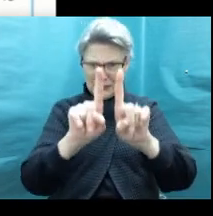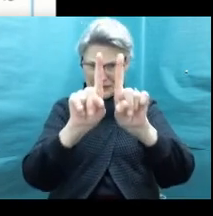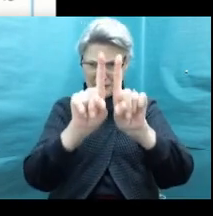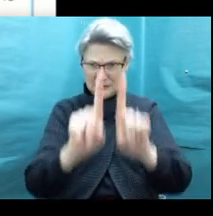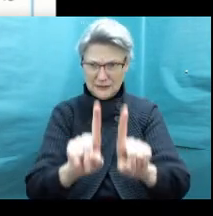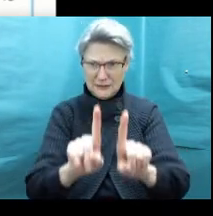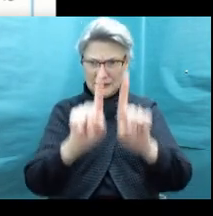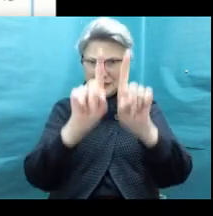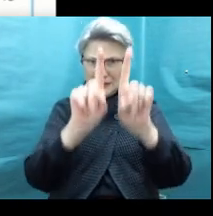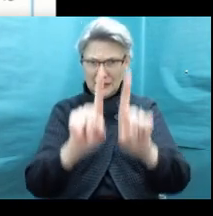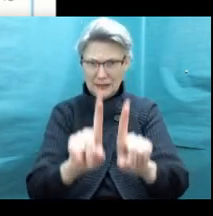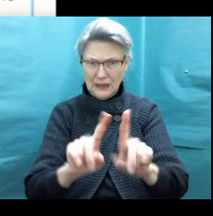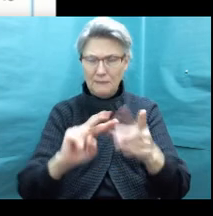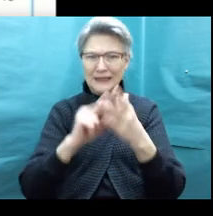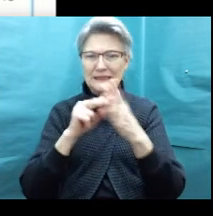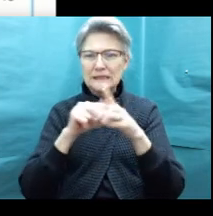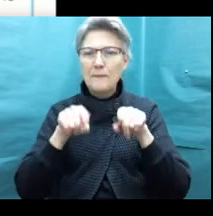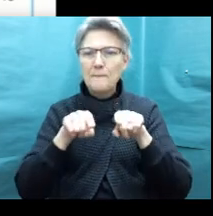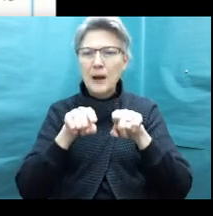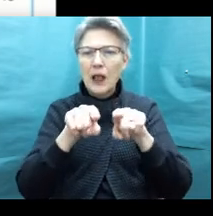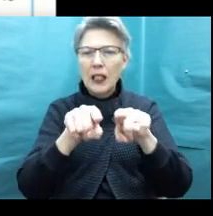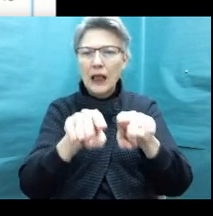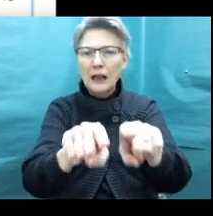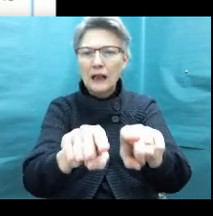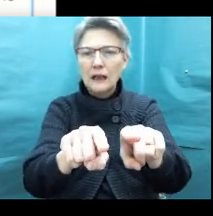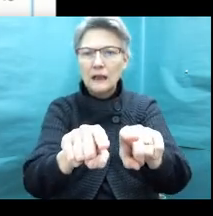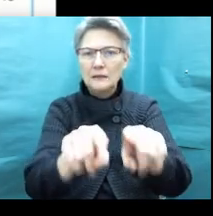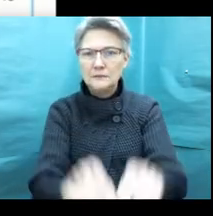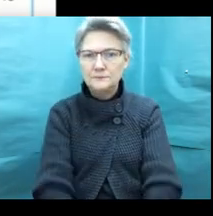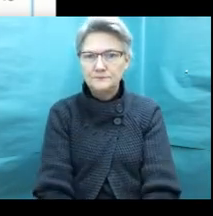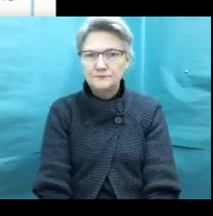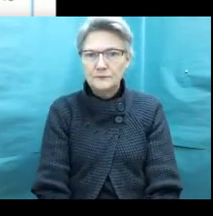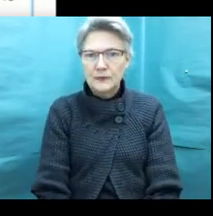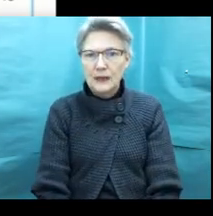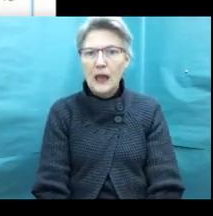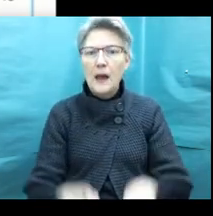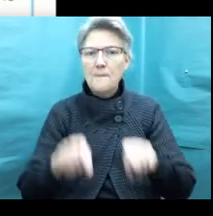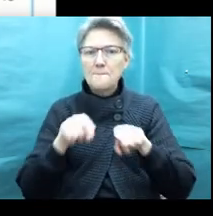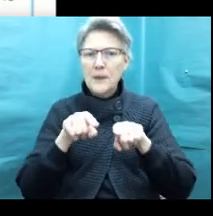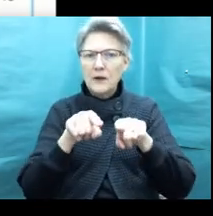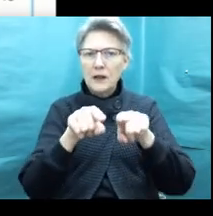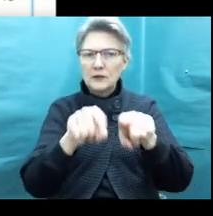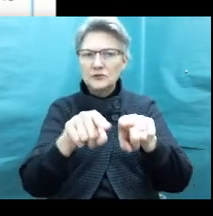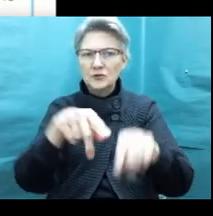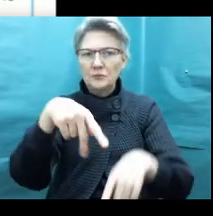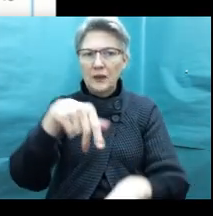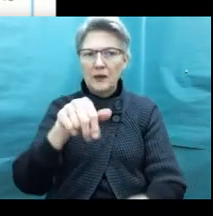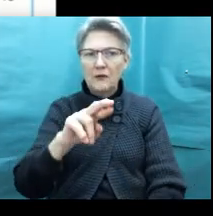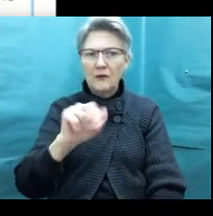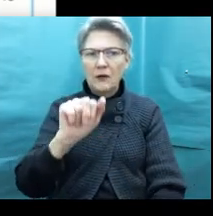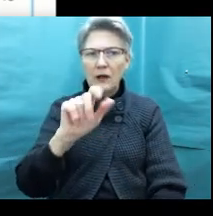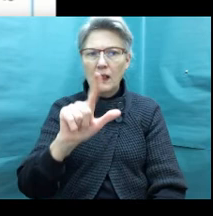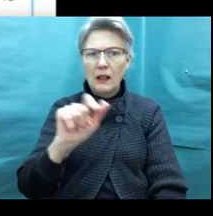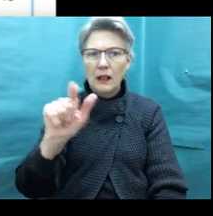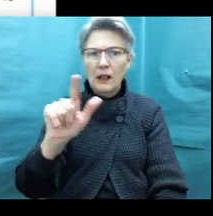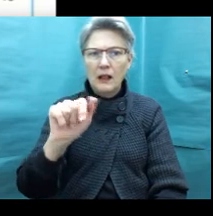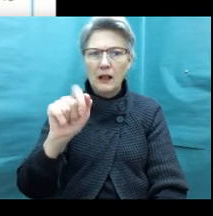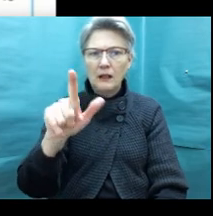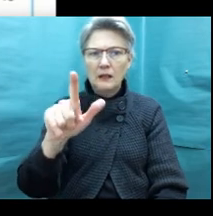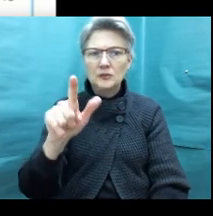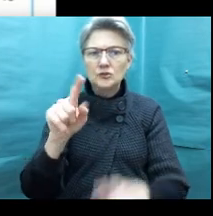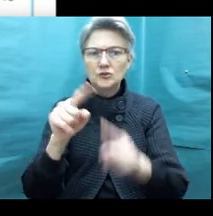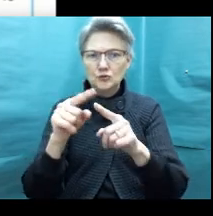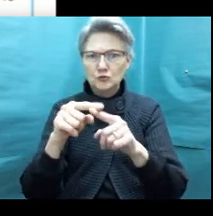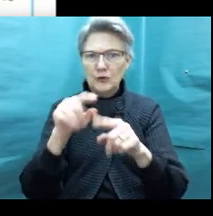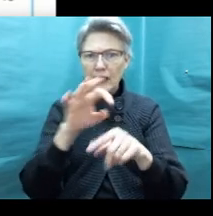means parallel. That symbol means is parallel to. So line DE is parallel to line FG. And that's how I would